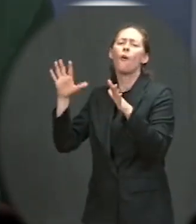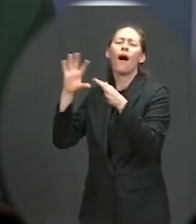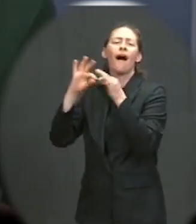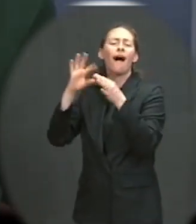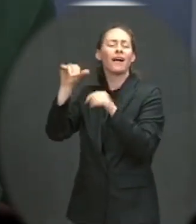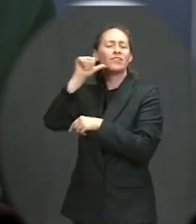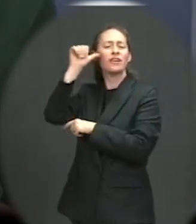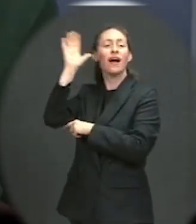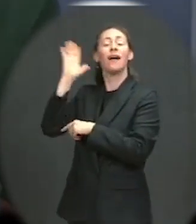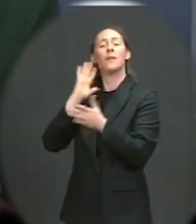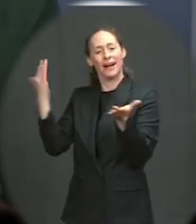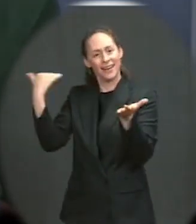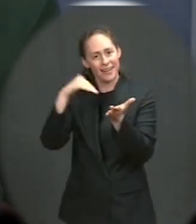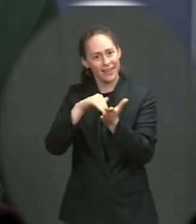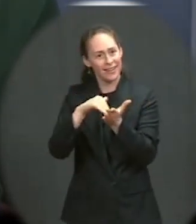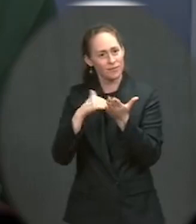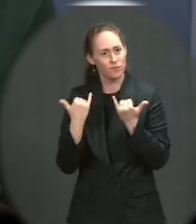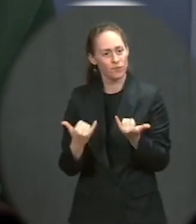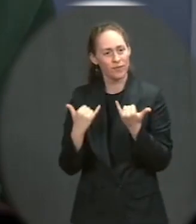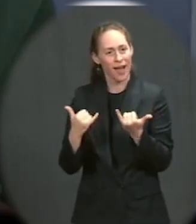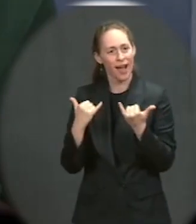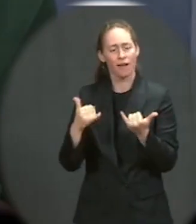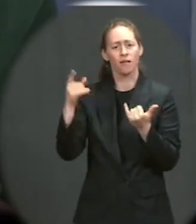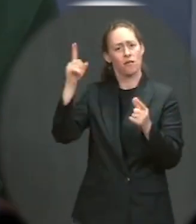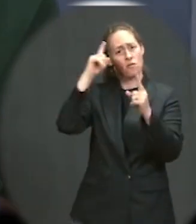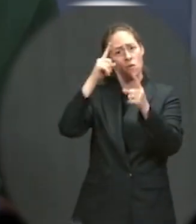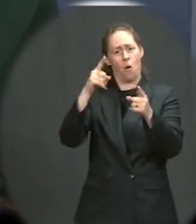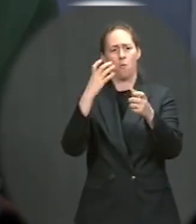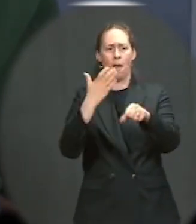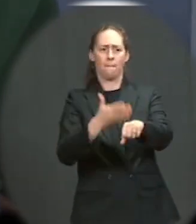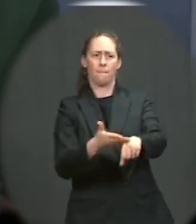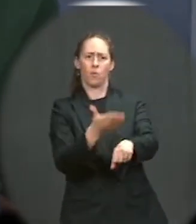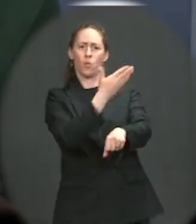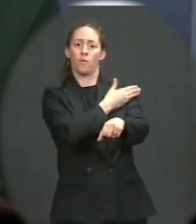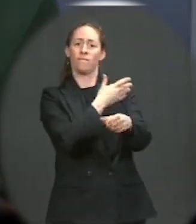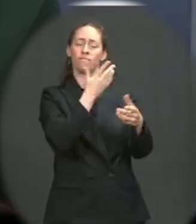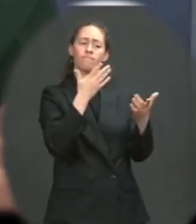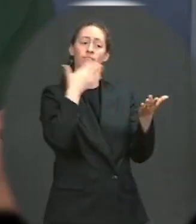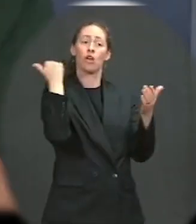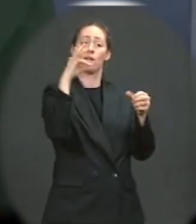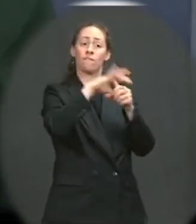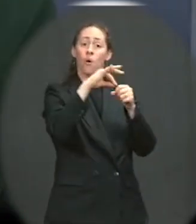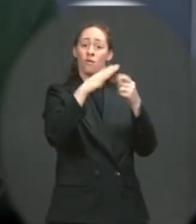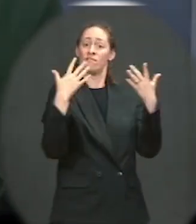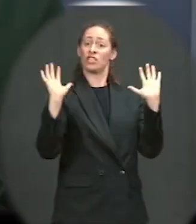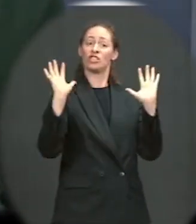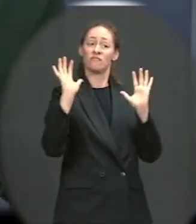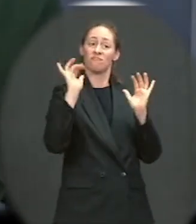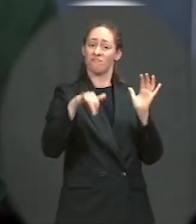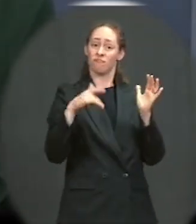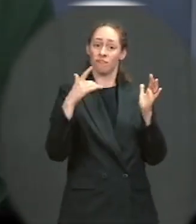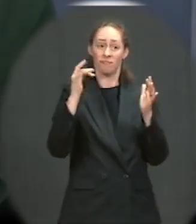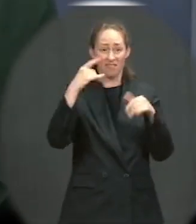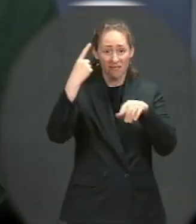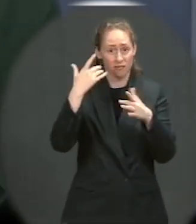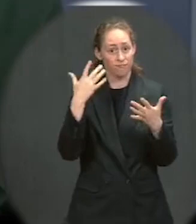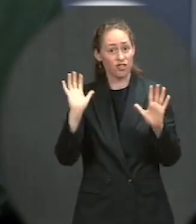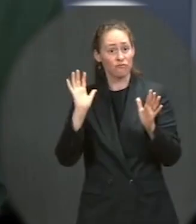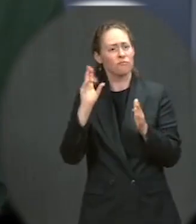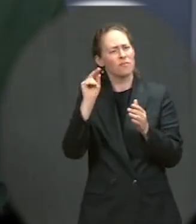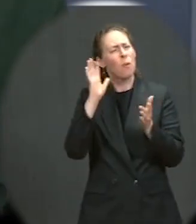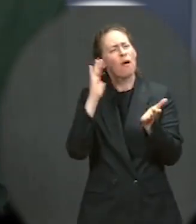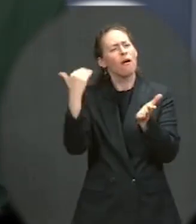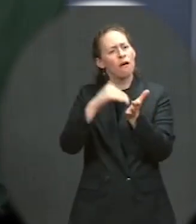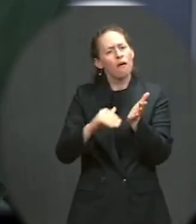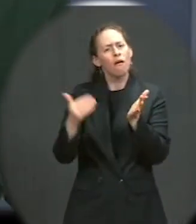expand access to voting is far from over. And the president, as he noted in his statement yesterday, and as you just touched on, will be speaking to this